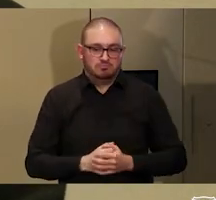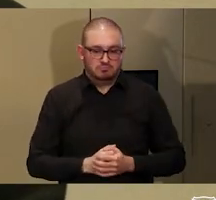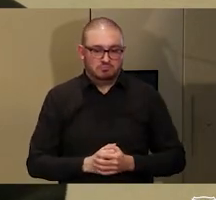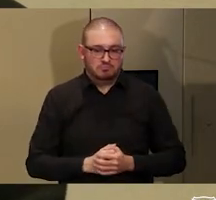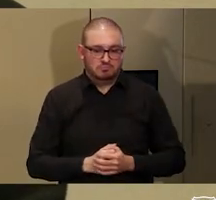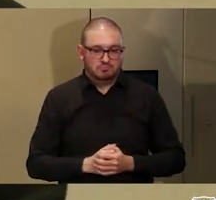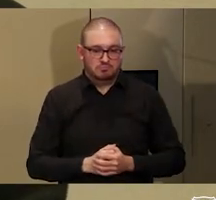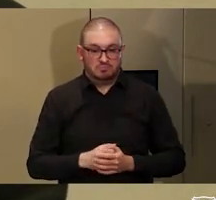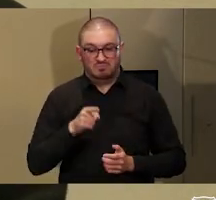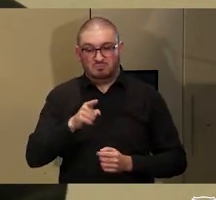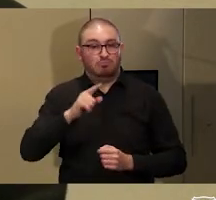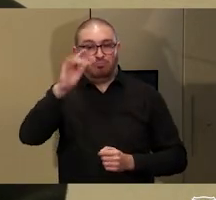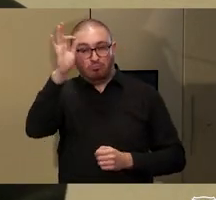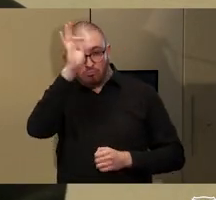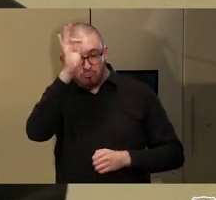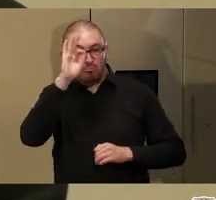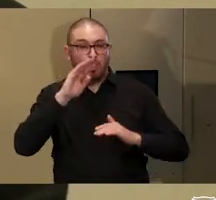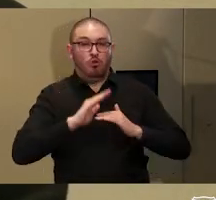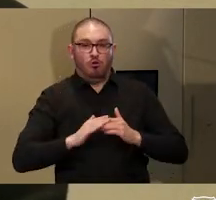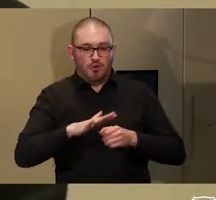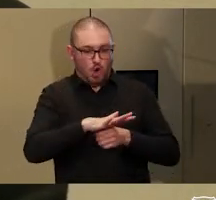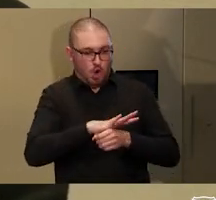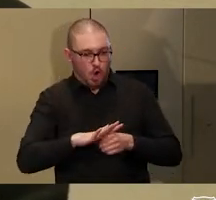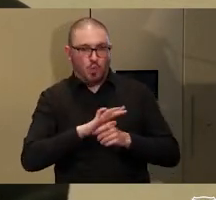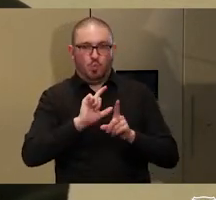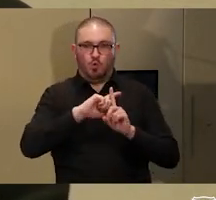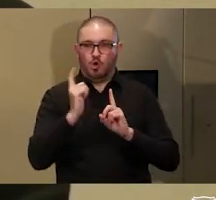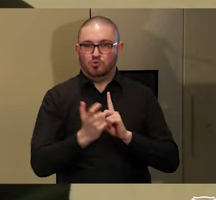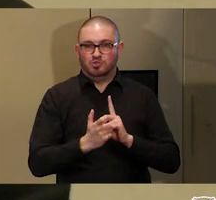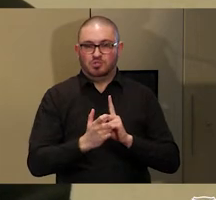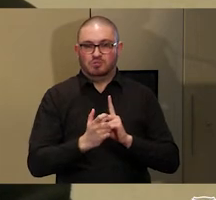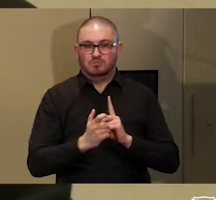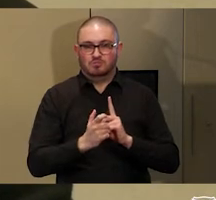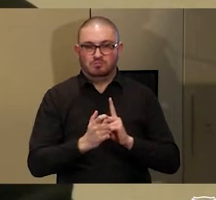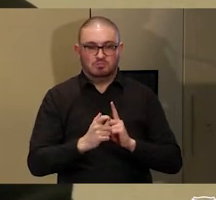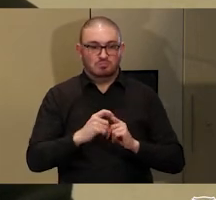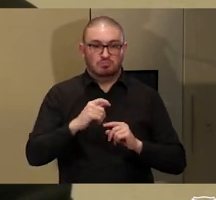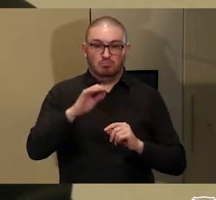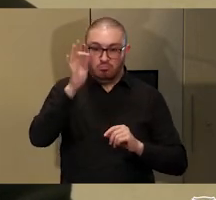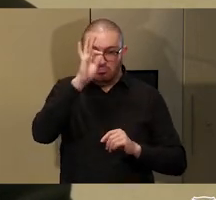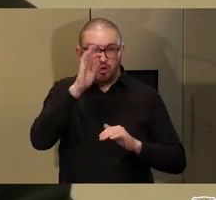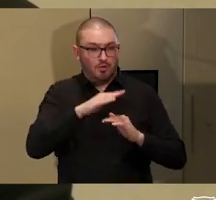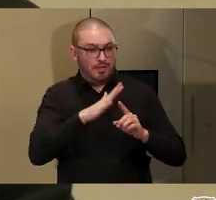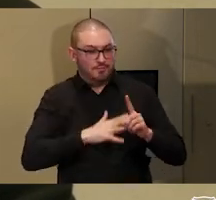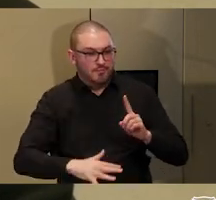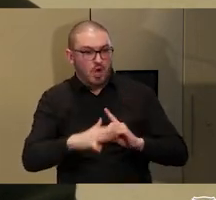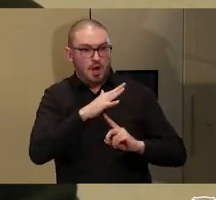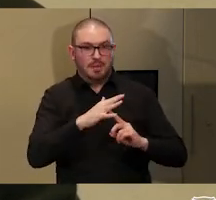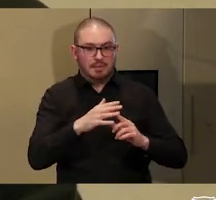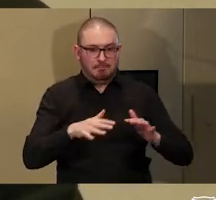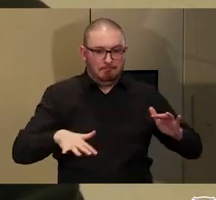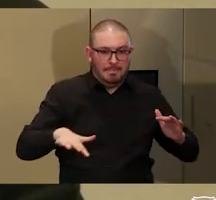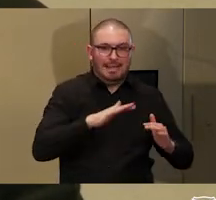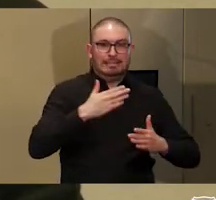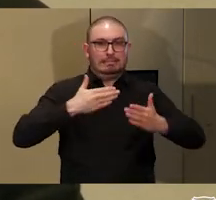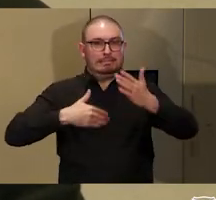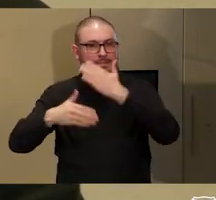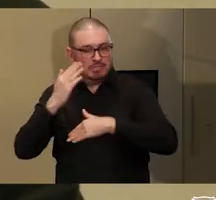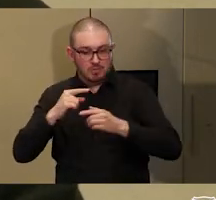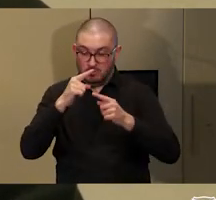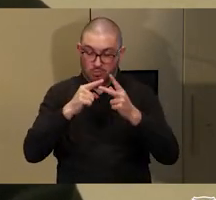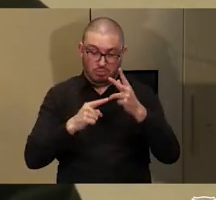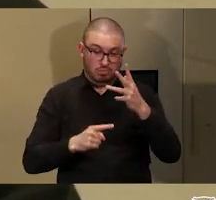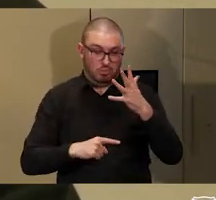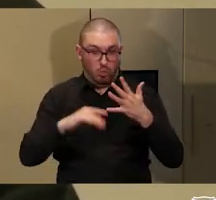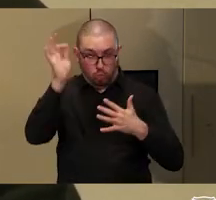knowledge of local culture, environment, place, history, et